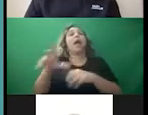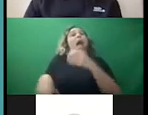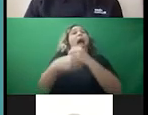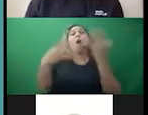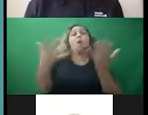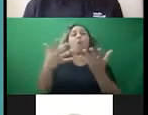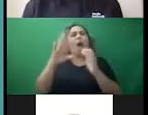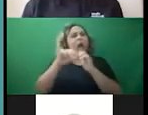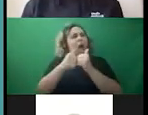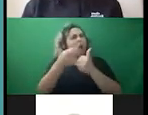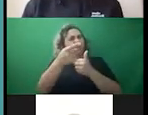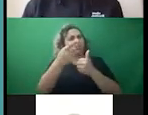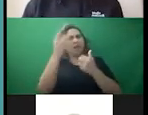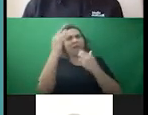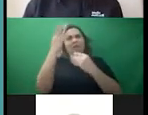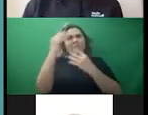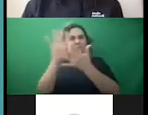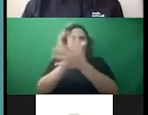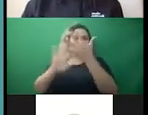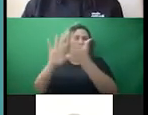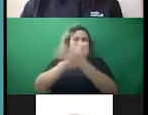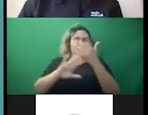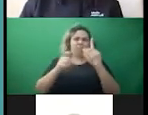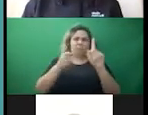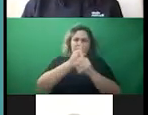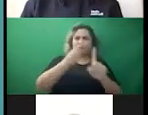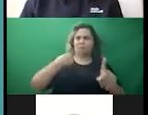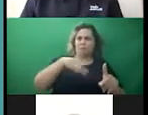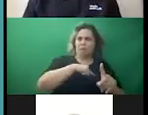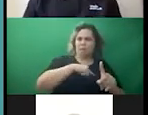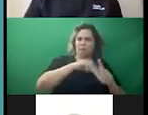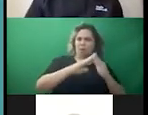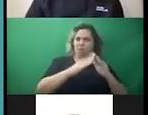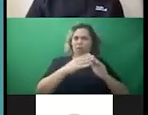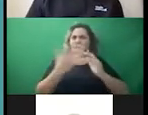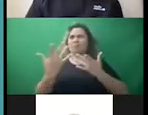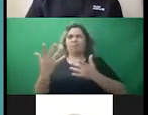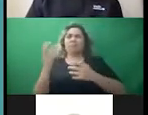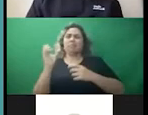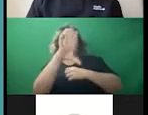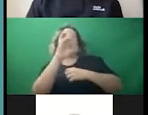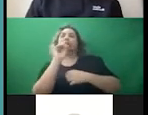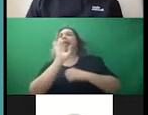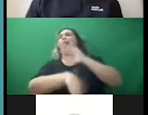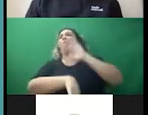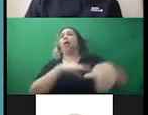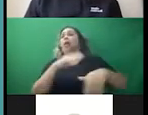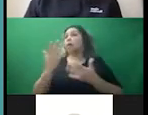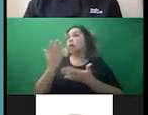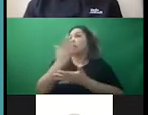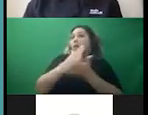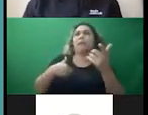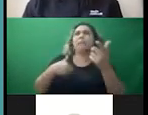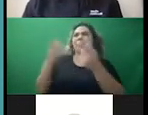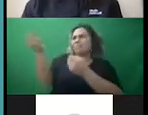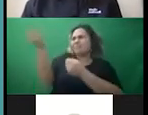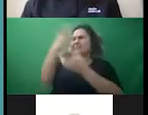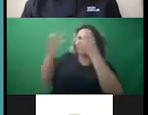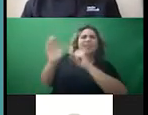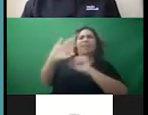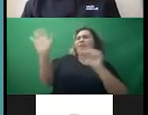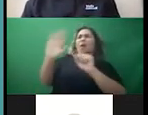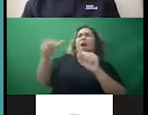how is disinformation impacting your community and your people? What types of disinformation are you prominently dealing with or seeing?